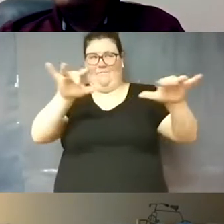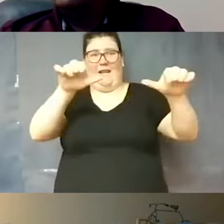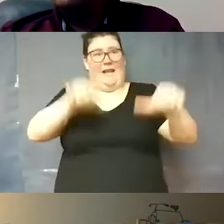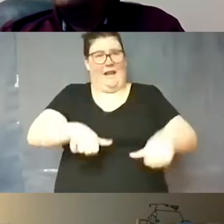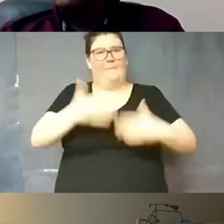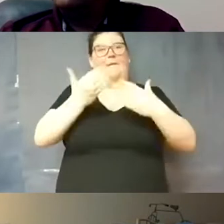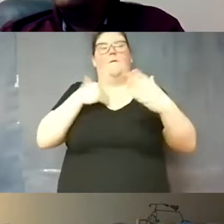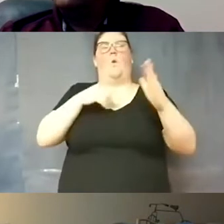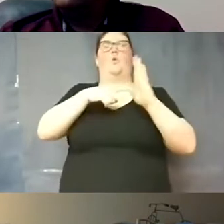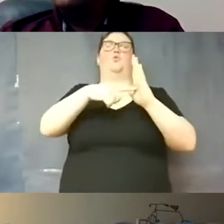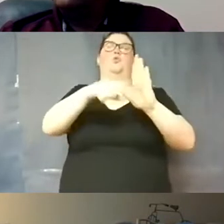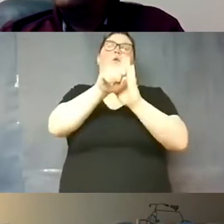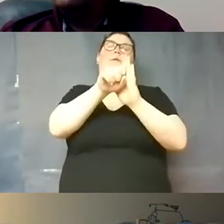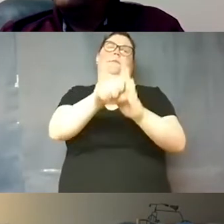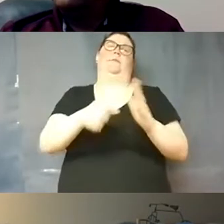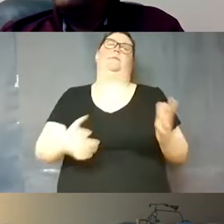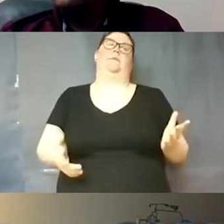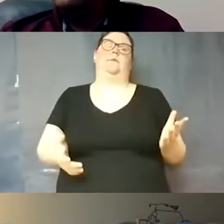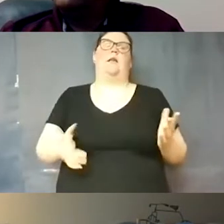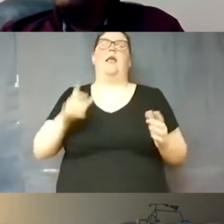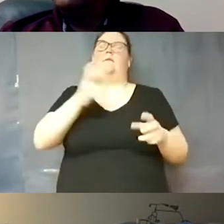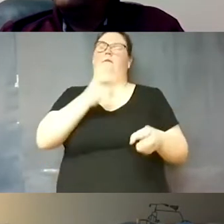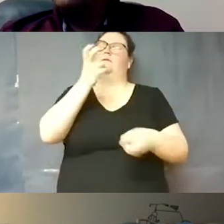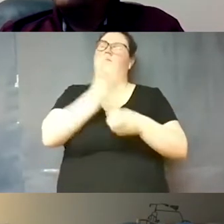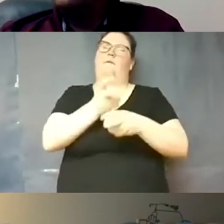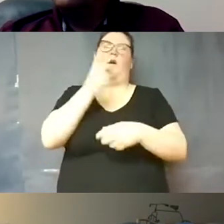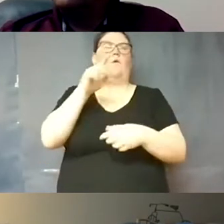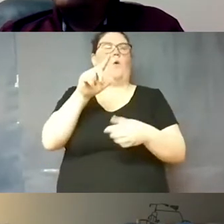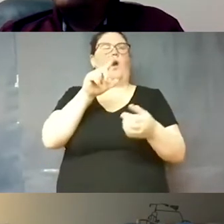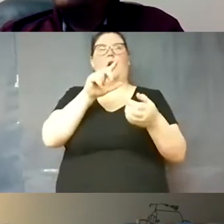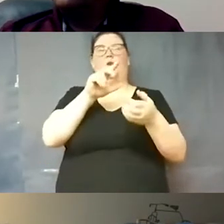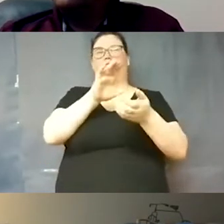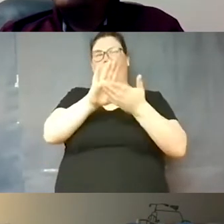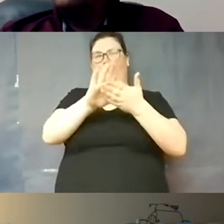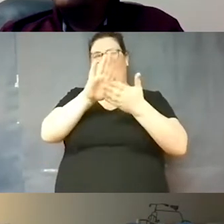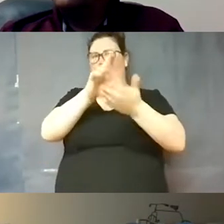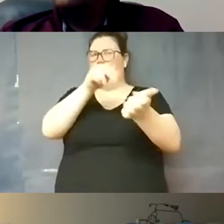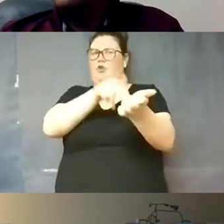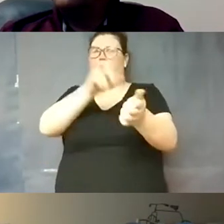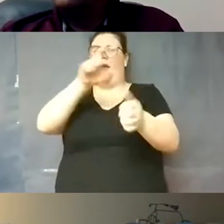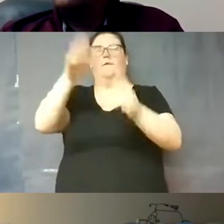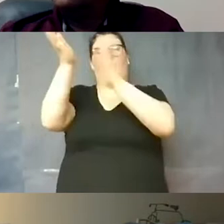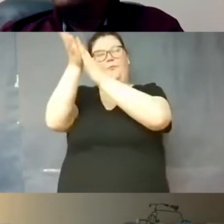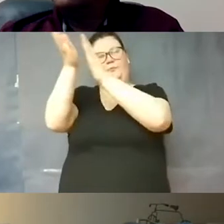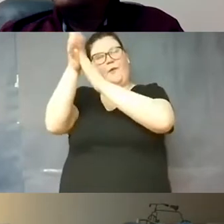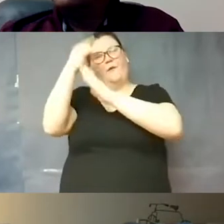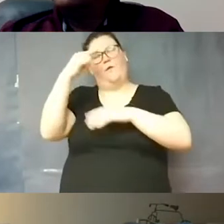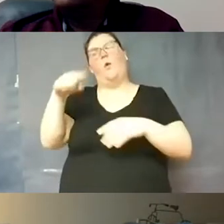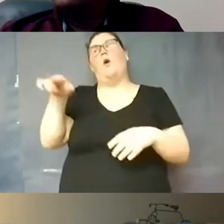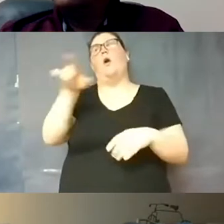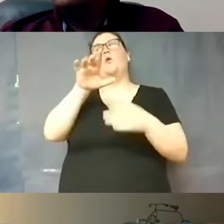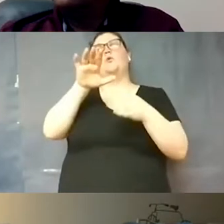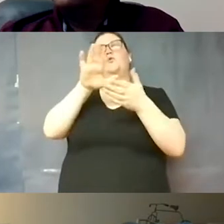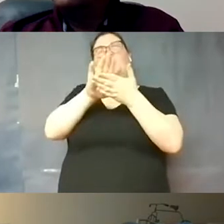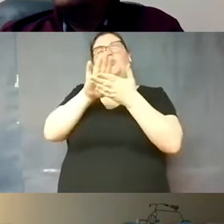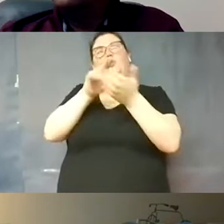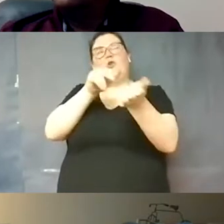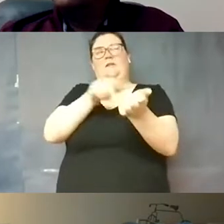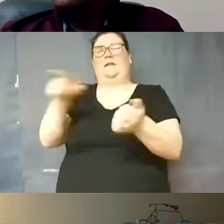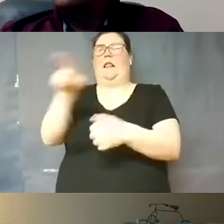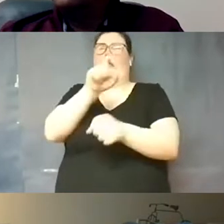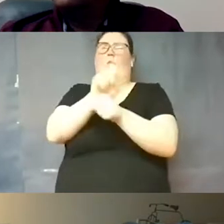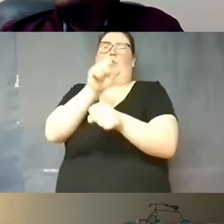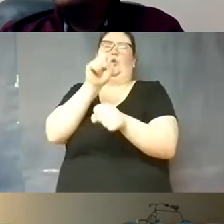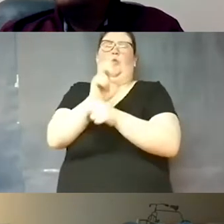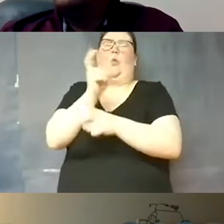very very difficult for our school nurses i have to give a huge shout out to all the school nurses who really work so so so hard every